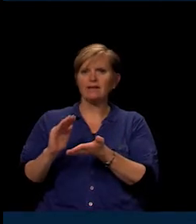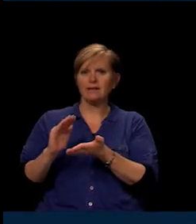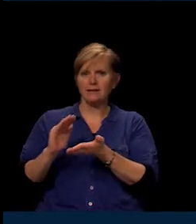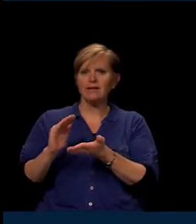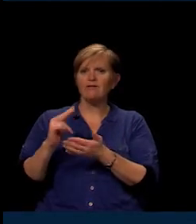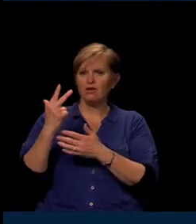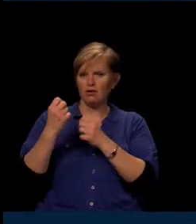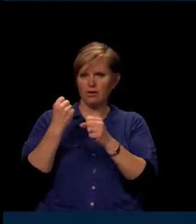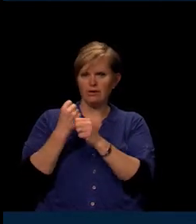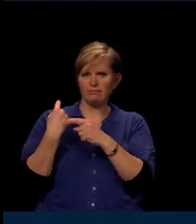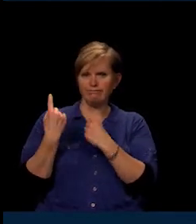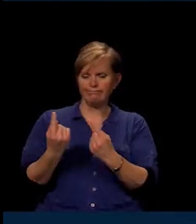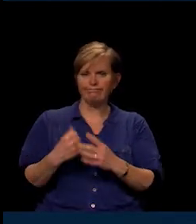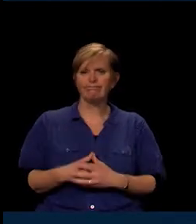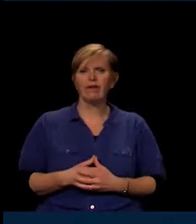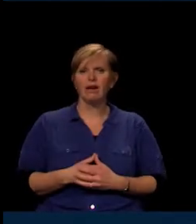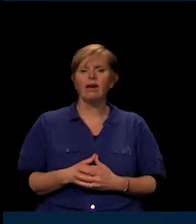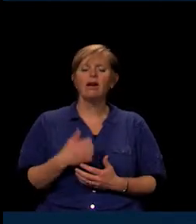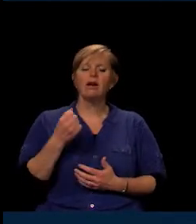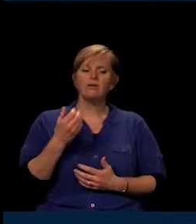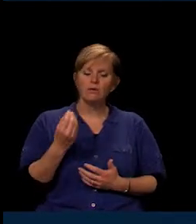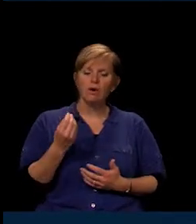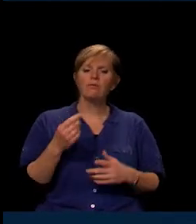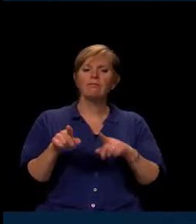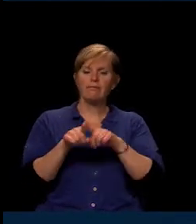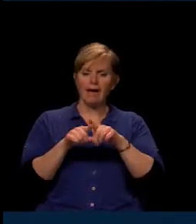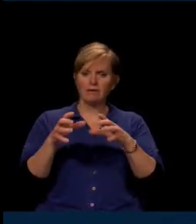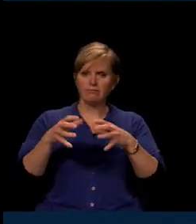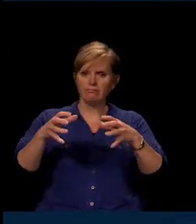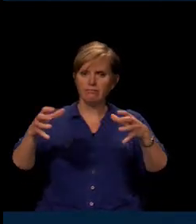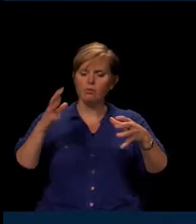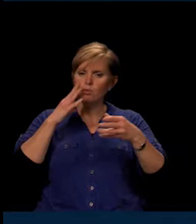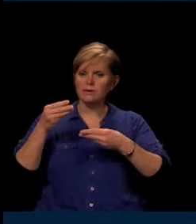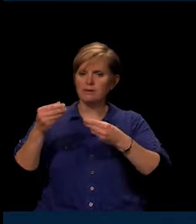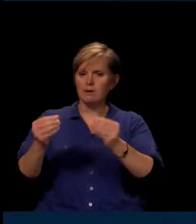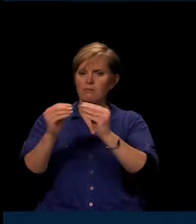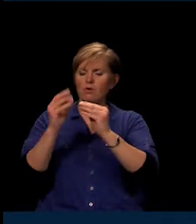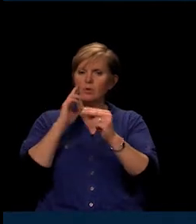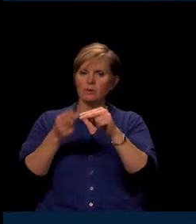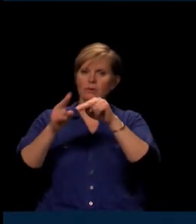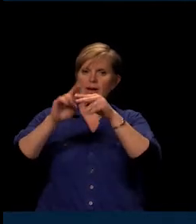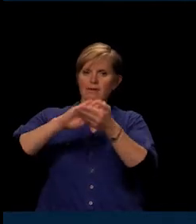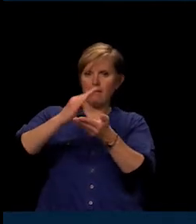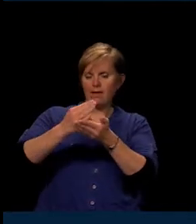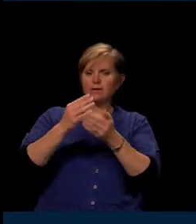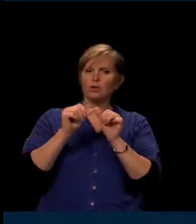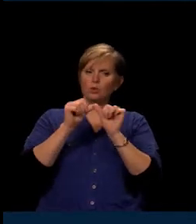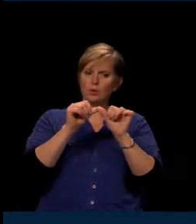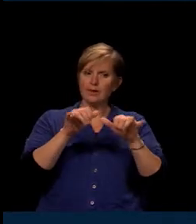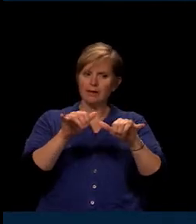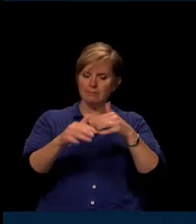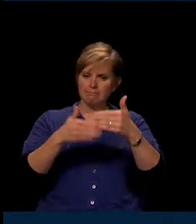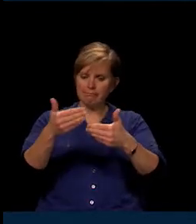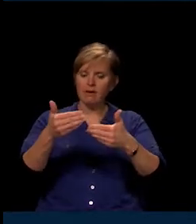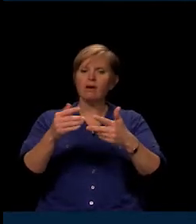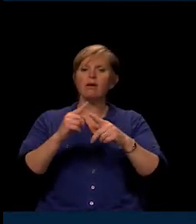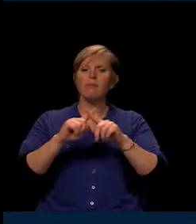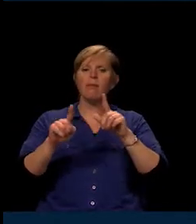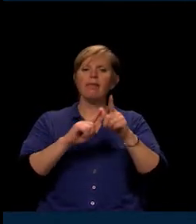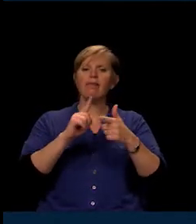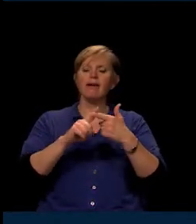all grow bigger, we're going to spend more. We're going to raise our balances to keep pace. Yet when you divide that by our expenditures,